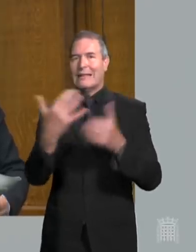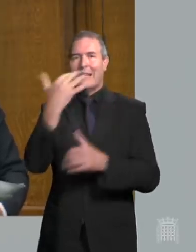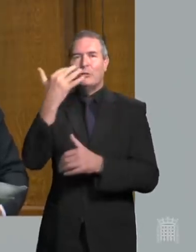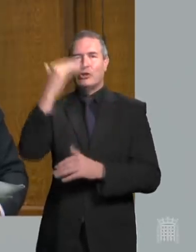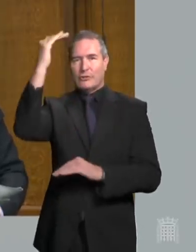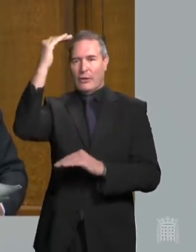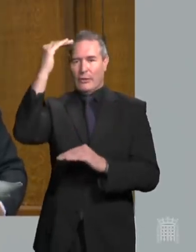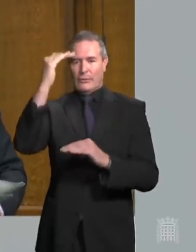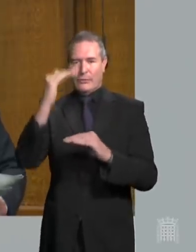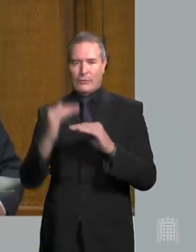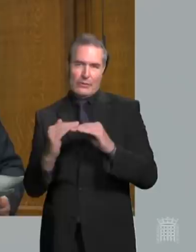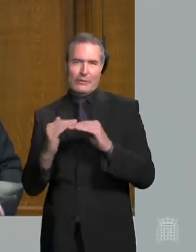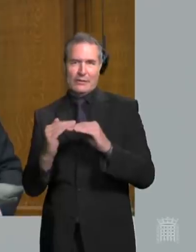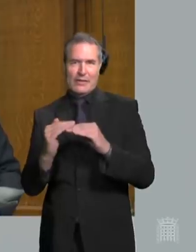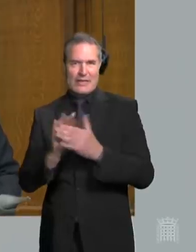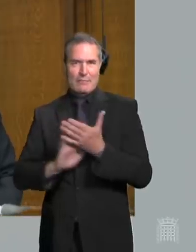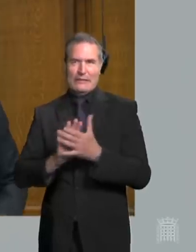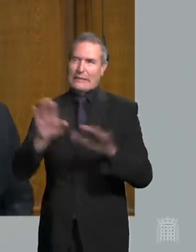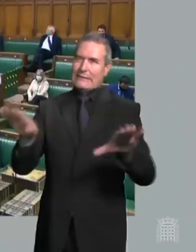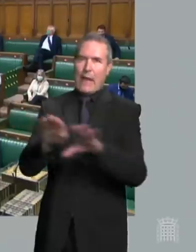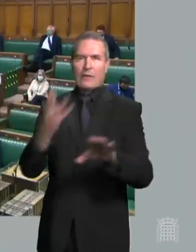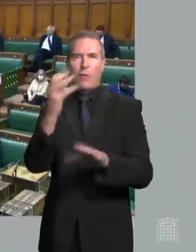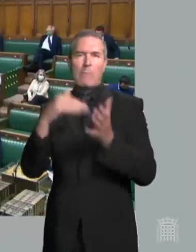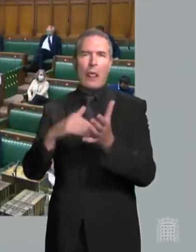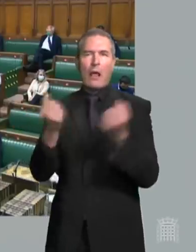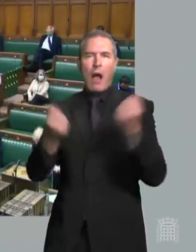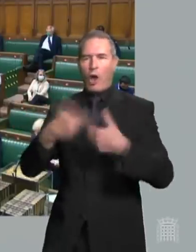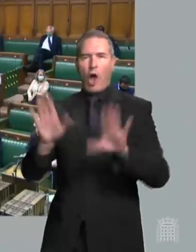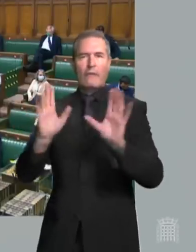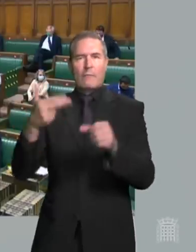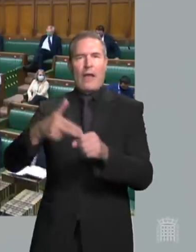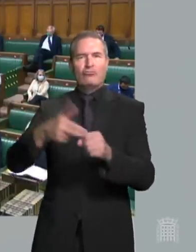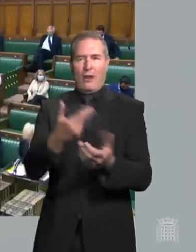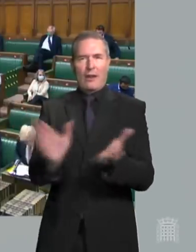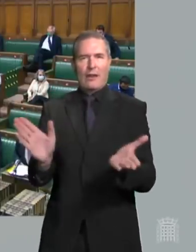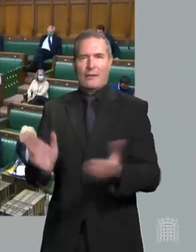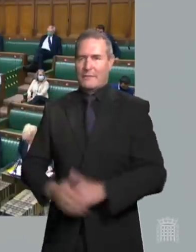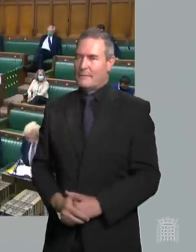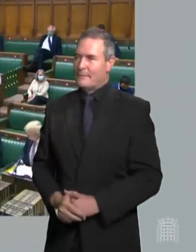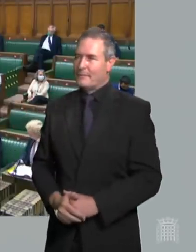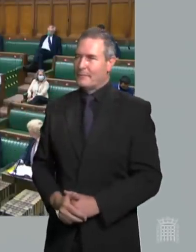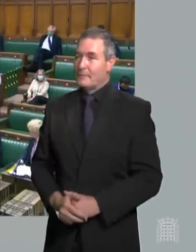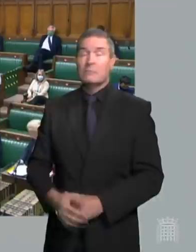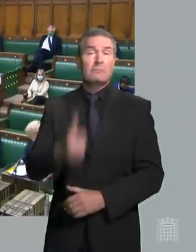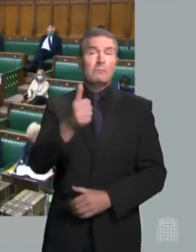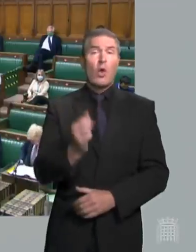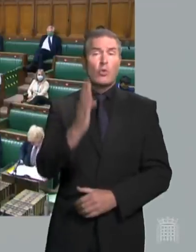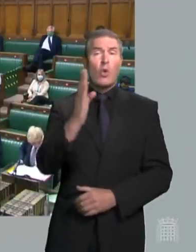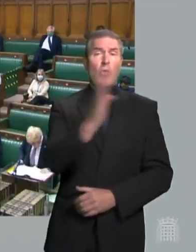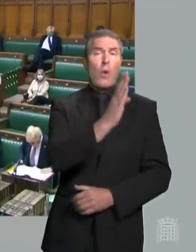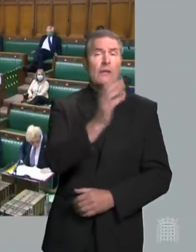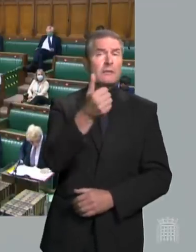to the same level as taking 4 million cars off the roads? Yes, Mr Speaker. I believe that the North West, in addition to